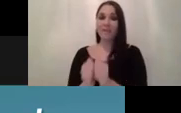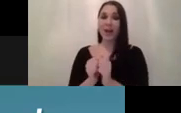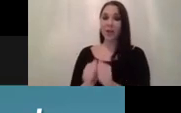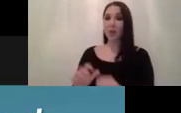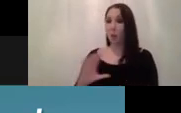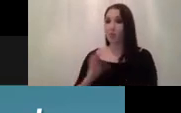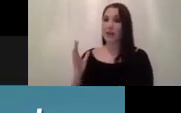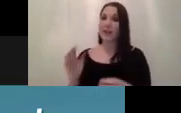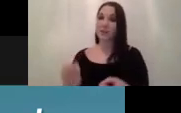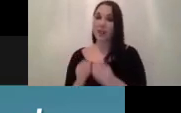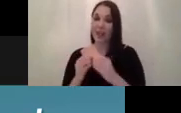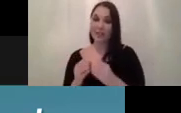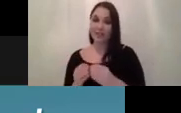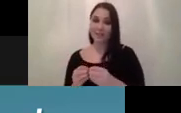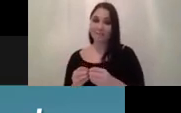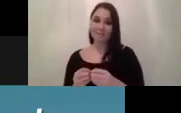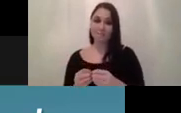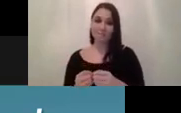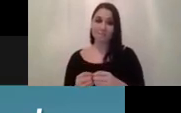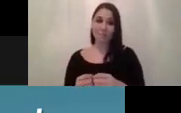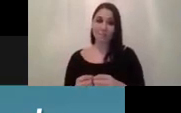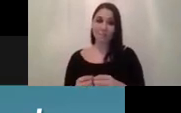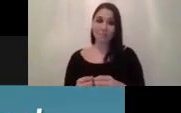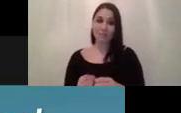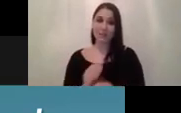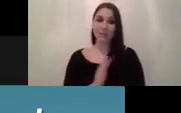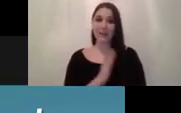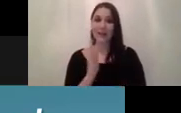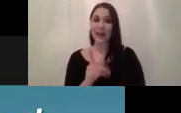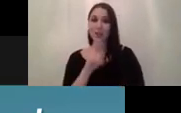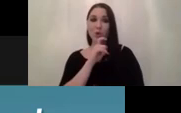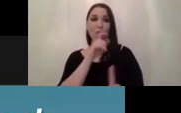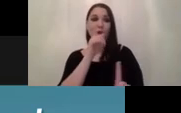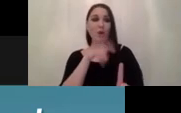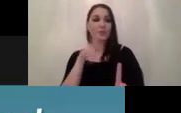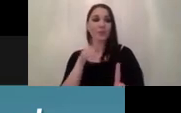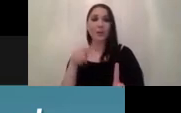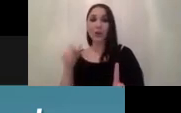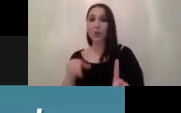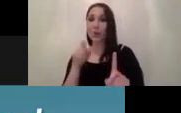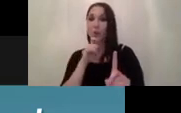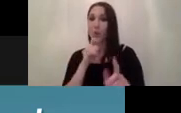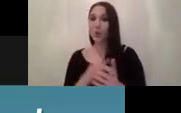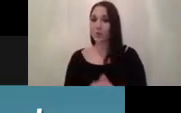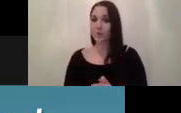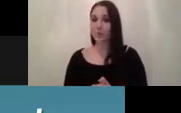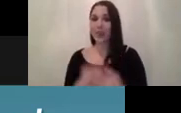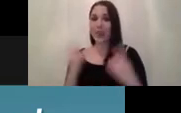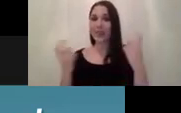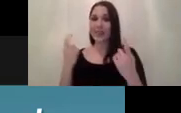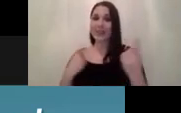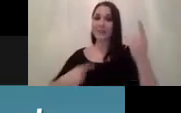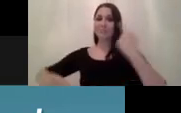this paper then next we need to talk about who's the customer it's very important to think right from the beginning about